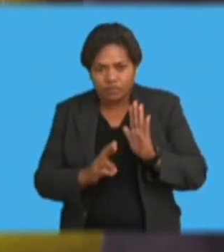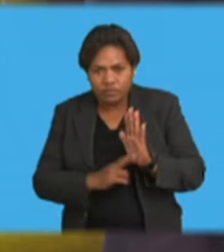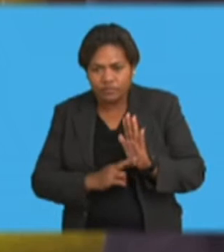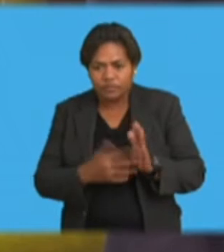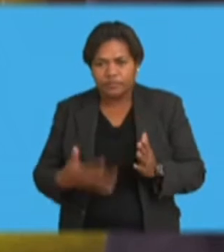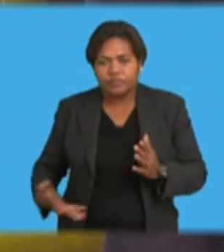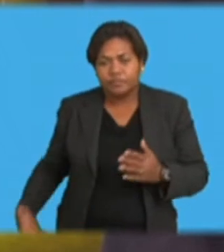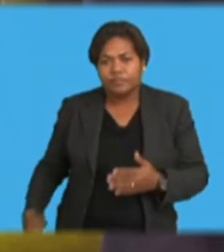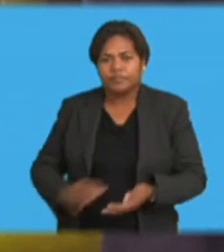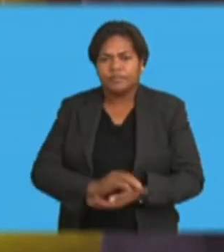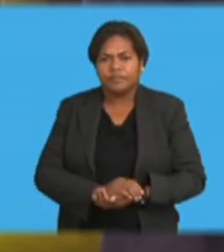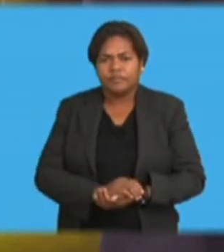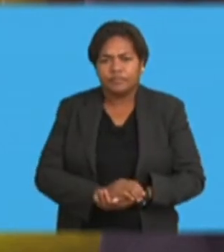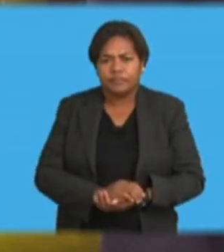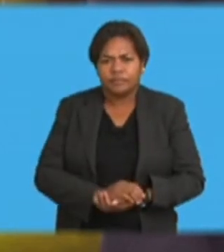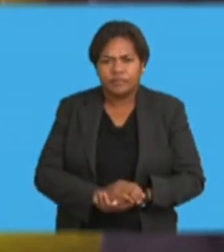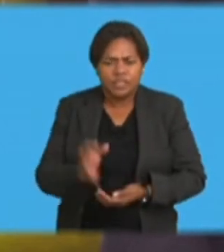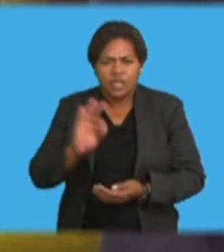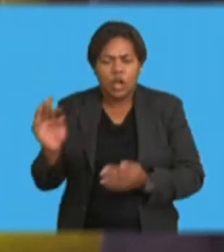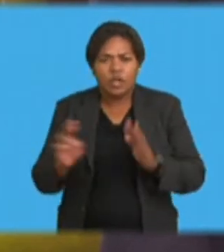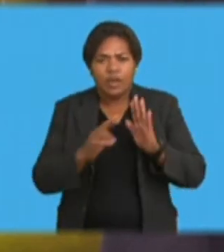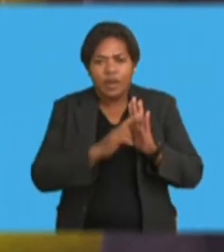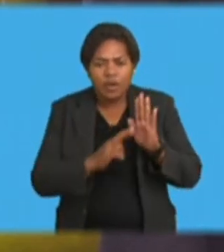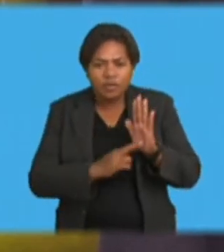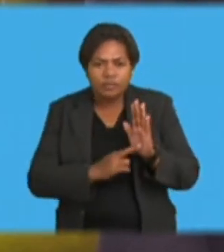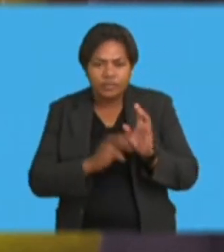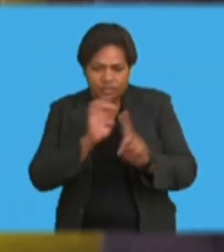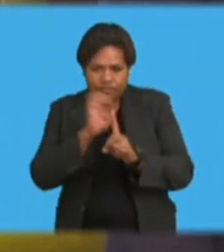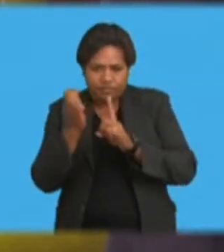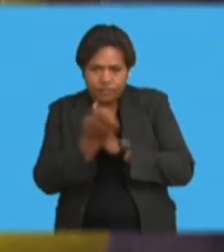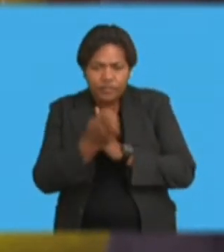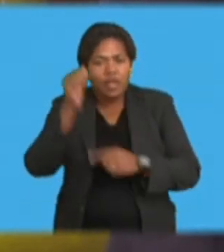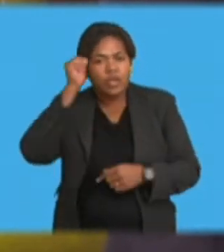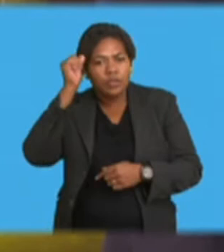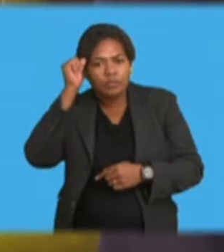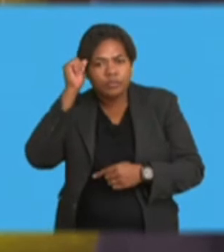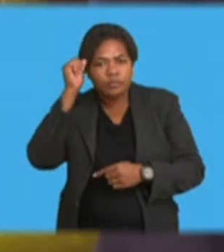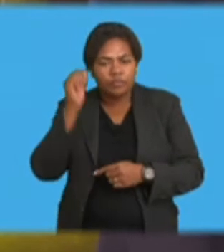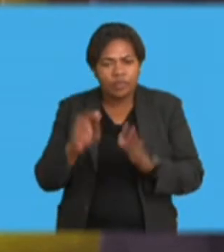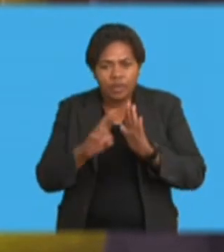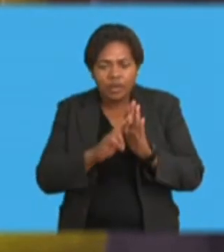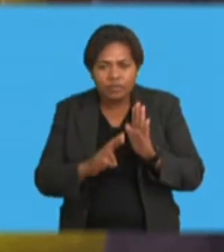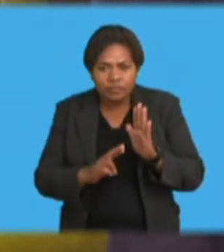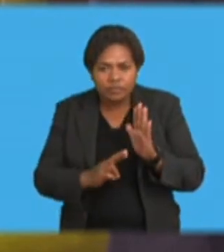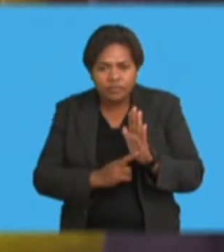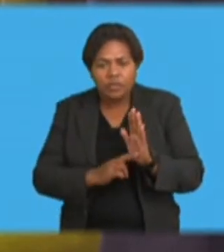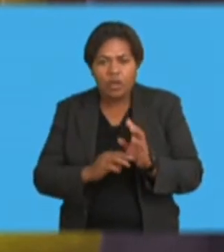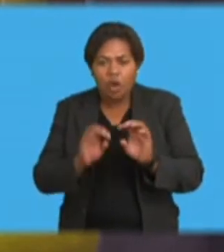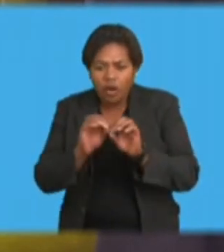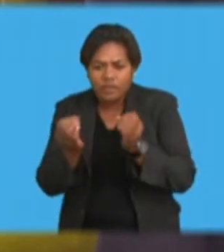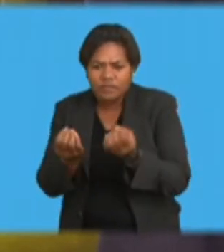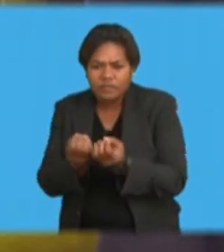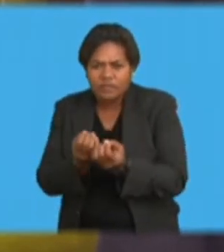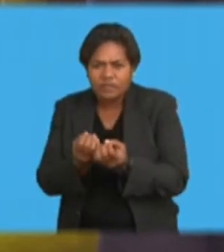And notwithstanding the fact that it was not a regulated environment nor a regulated organization, it essentially determined